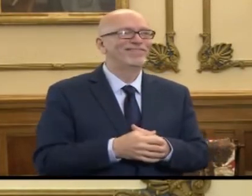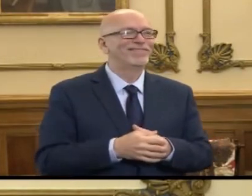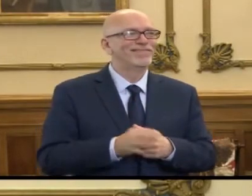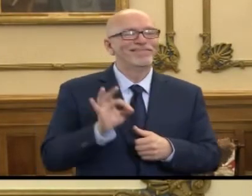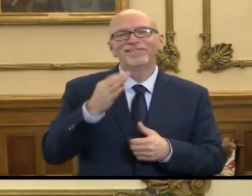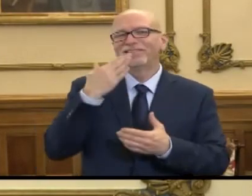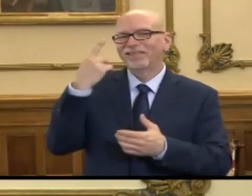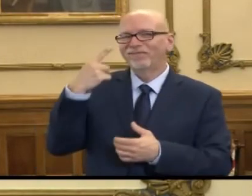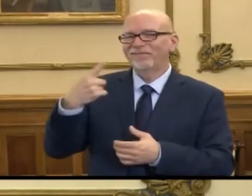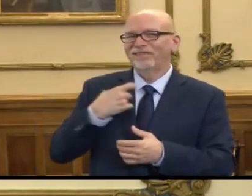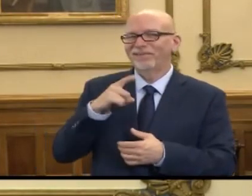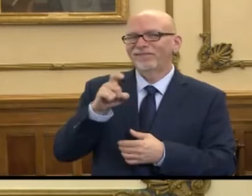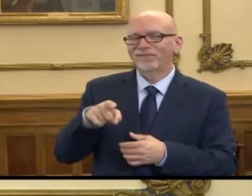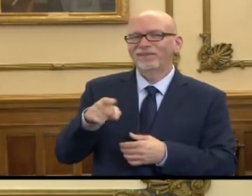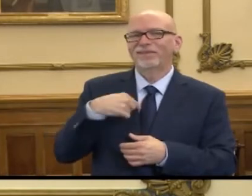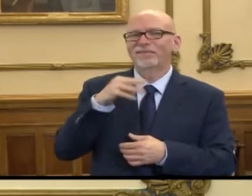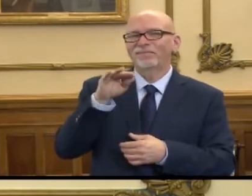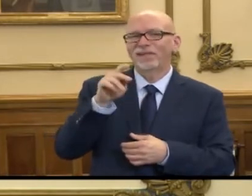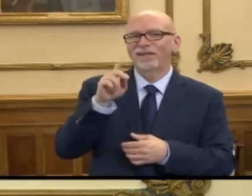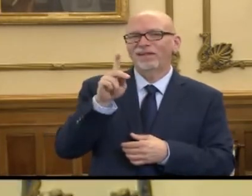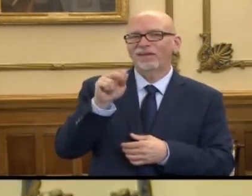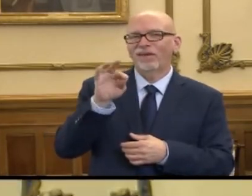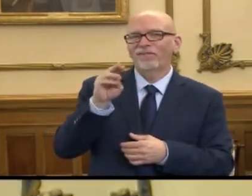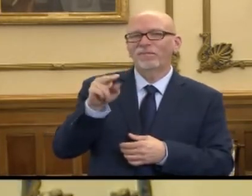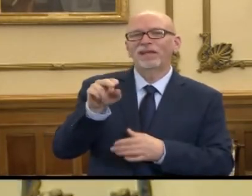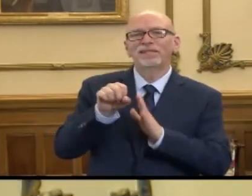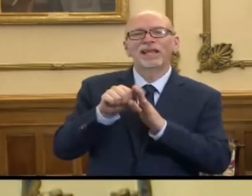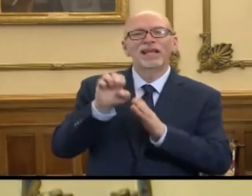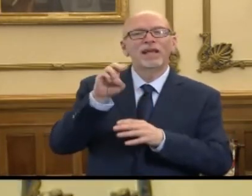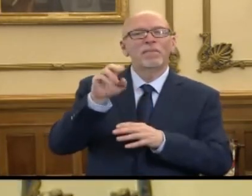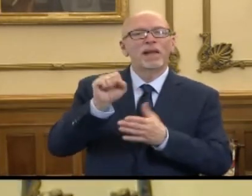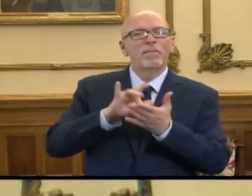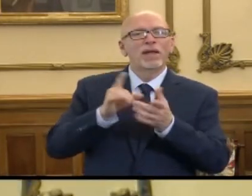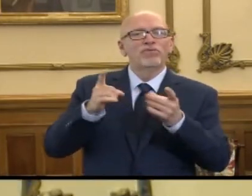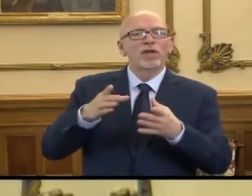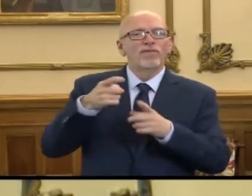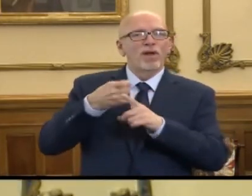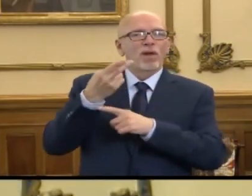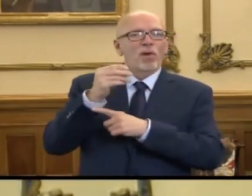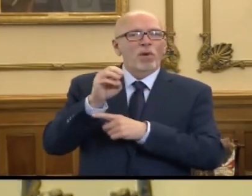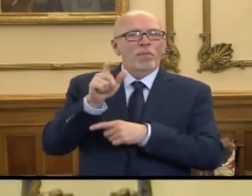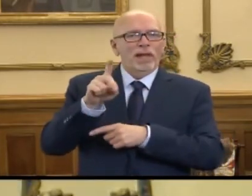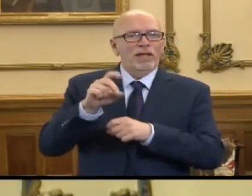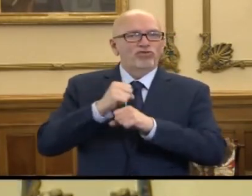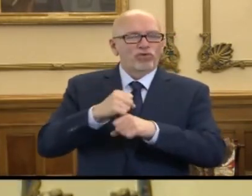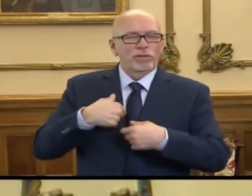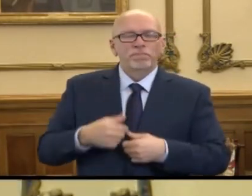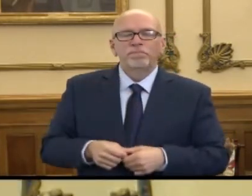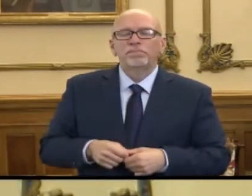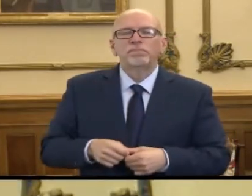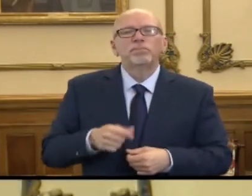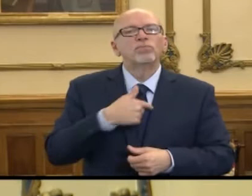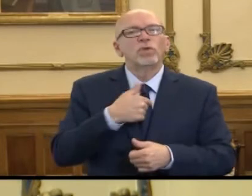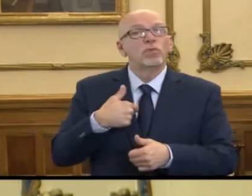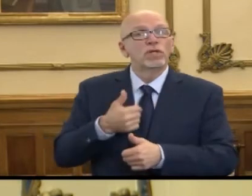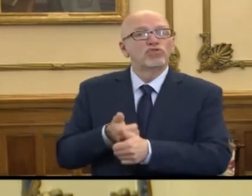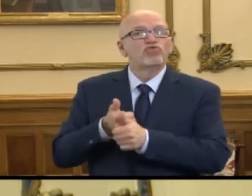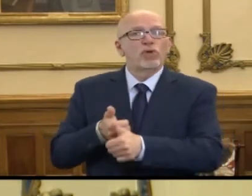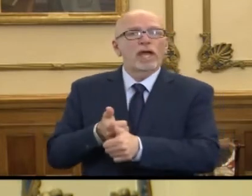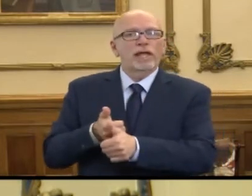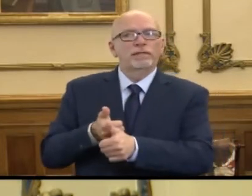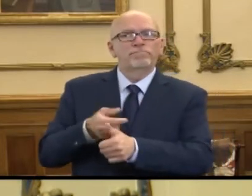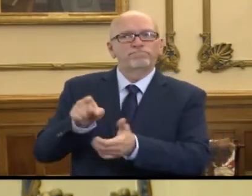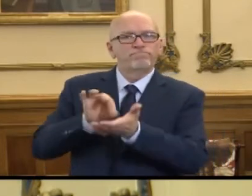Yeah, thank you for that question. Mike Kaufman, State EMS Medical Director with the Department of Homeland Security. We are tracking the number